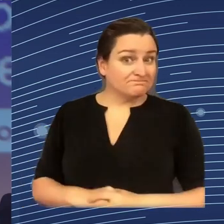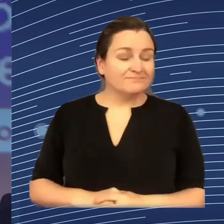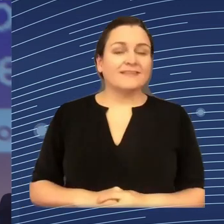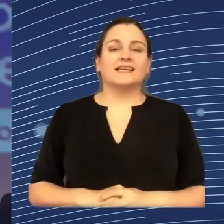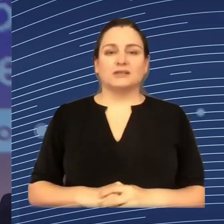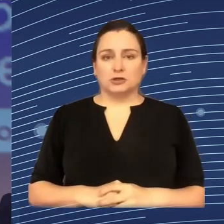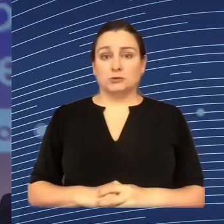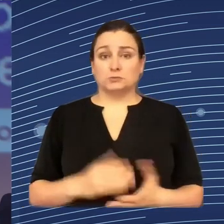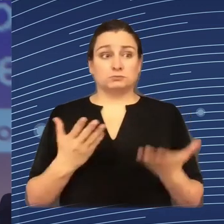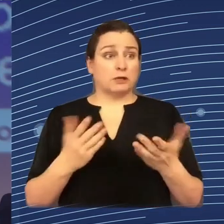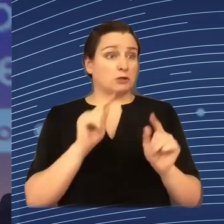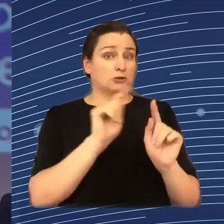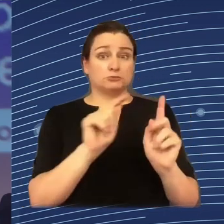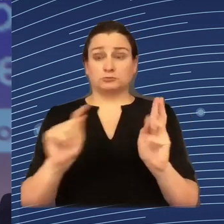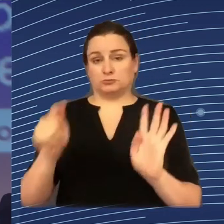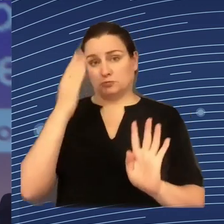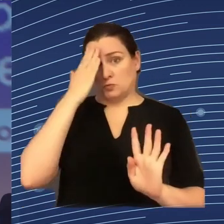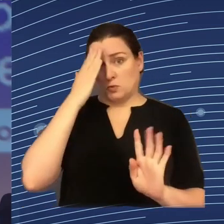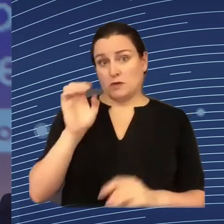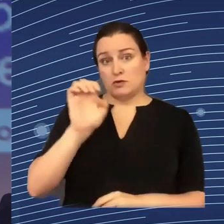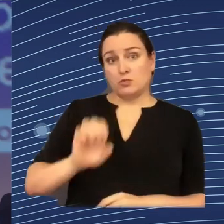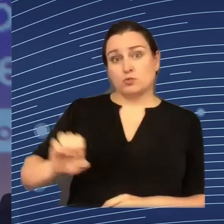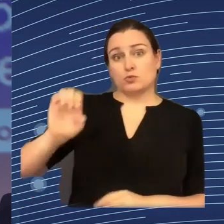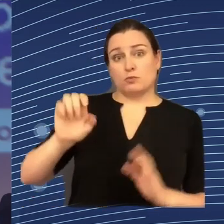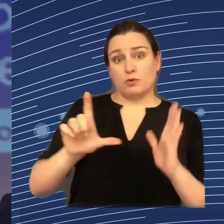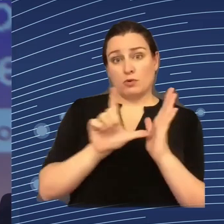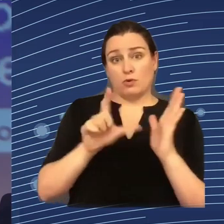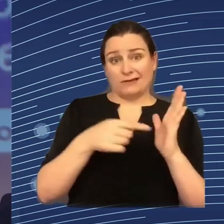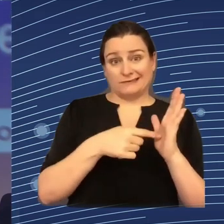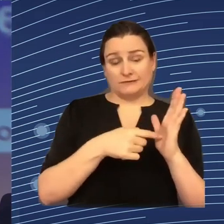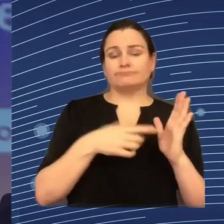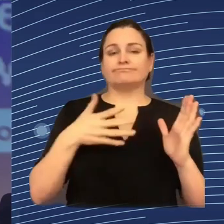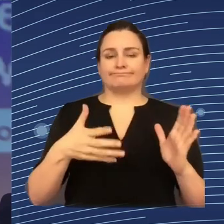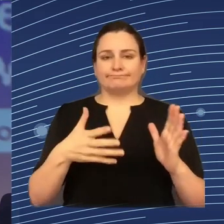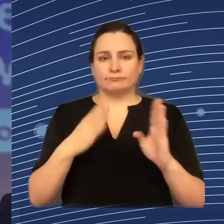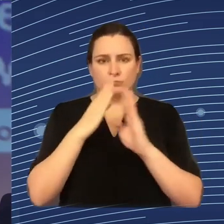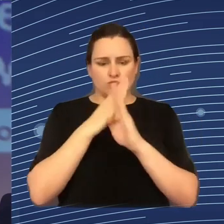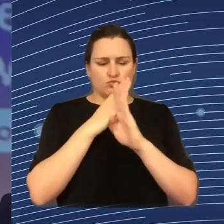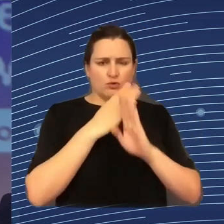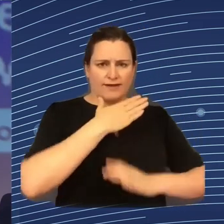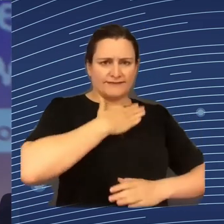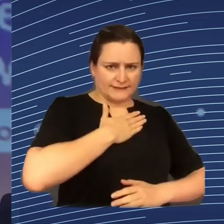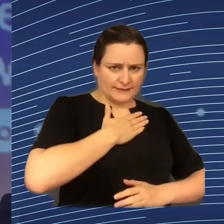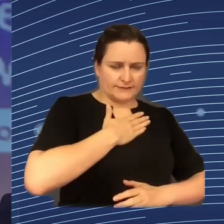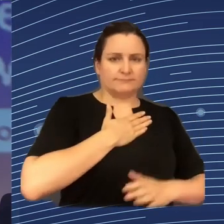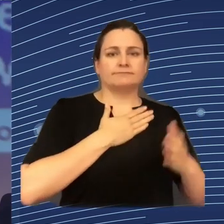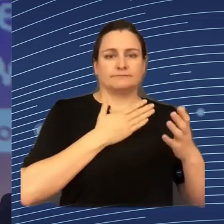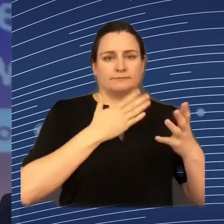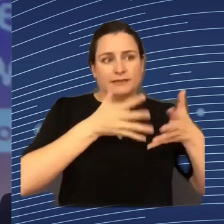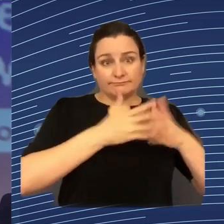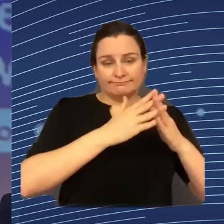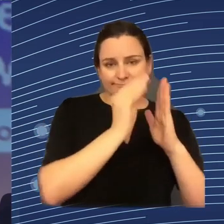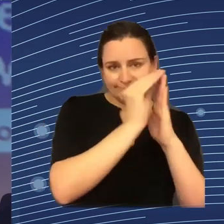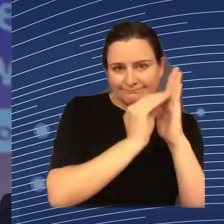fields of European Union law are familiar with the terms of privacy by design or security by design. And those are